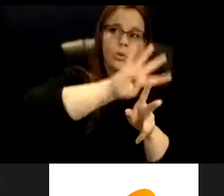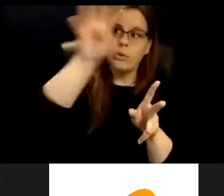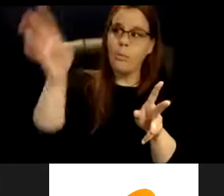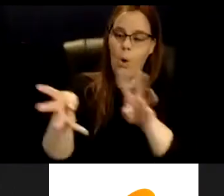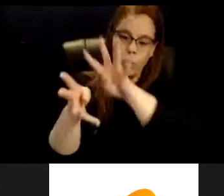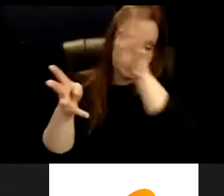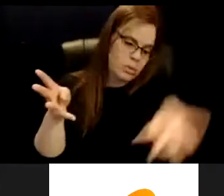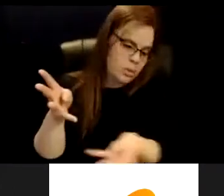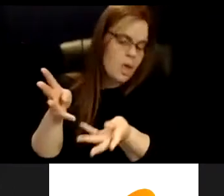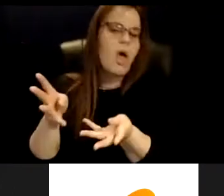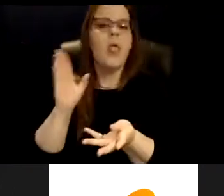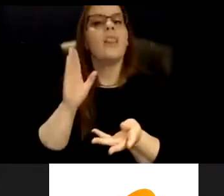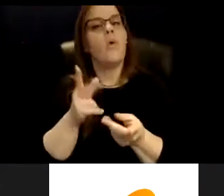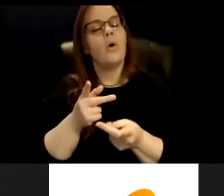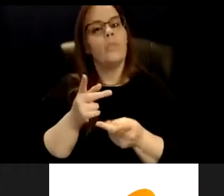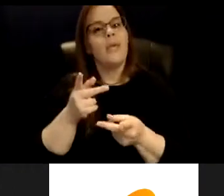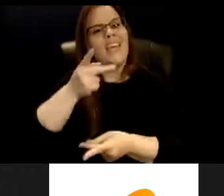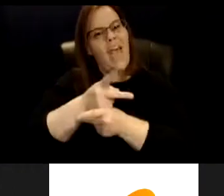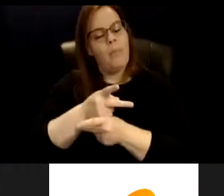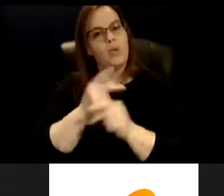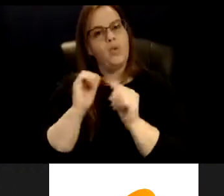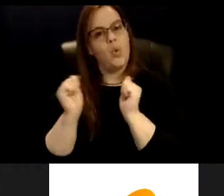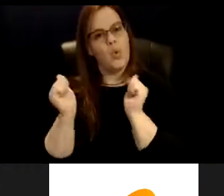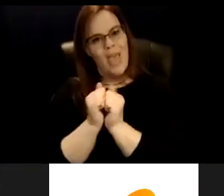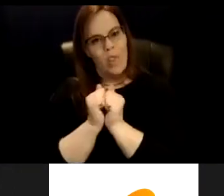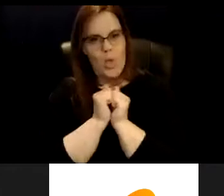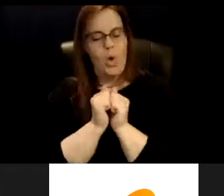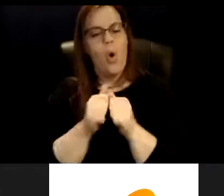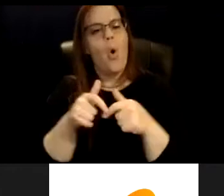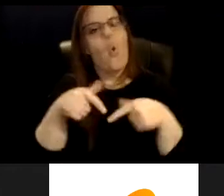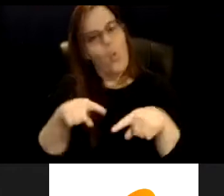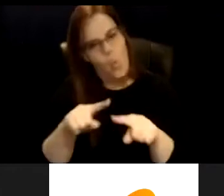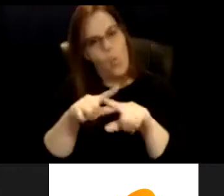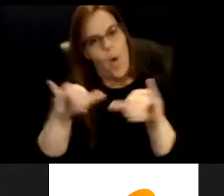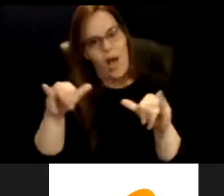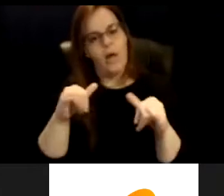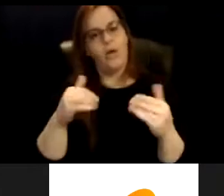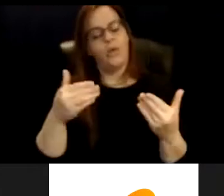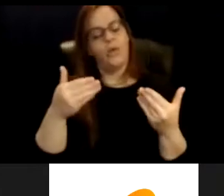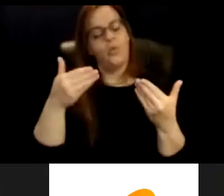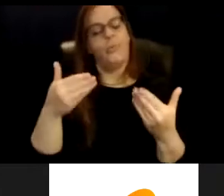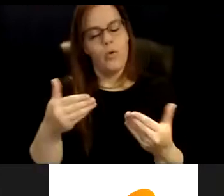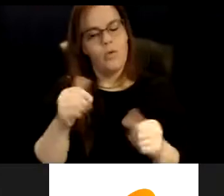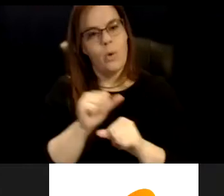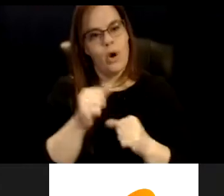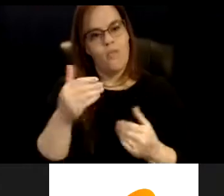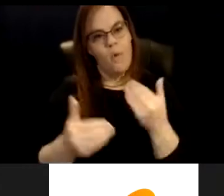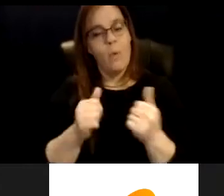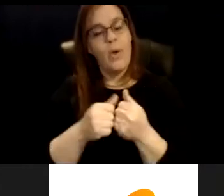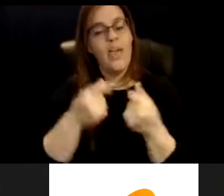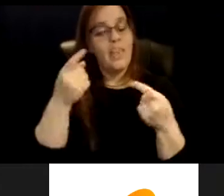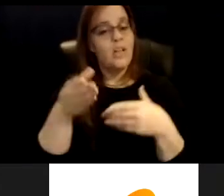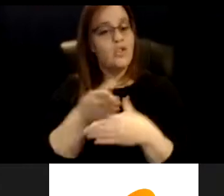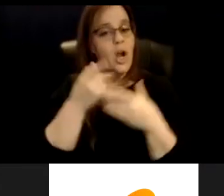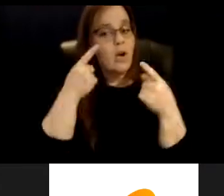are going to be held tightly together while you are moving this work forward with shared agreements of how you will show up in